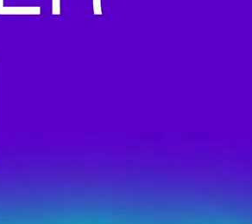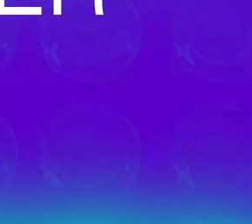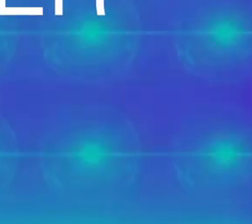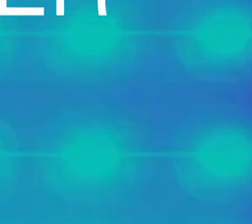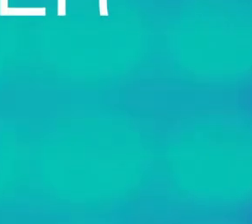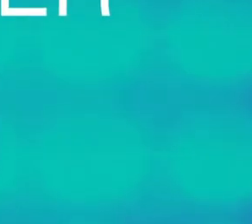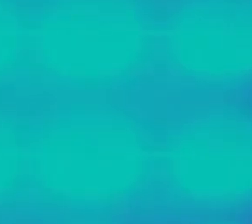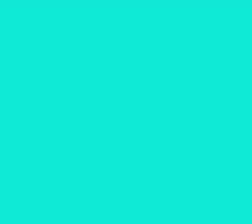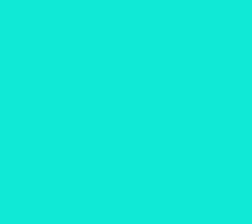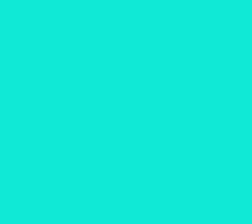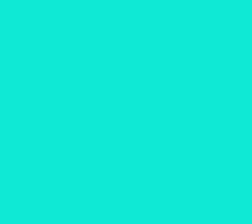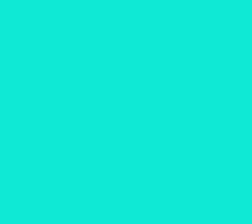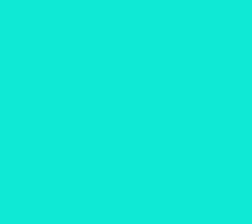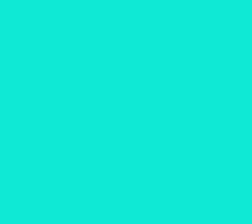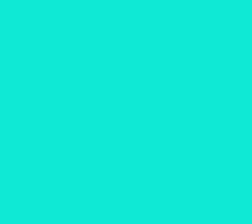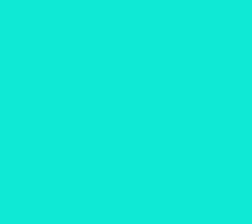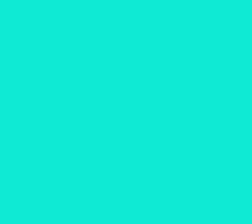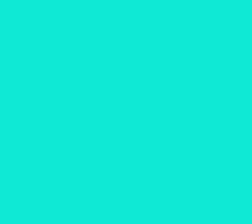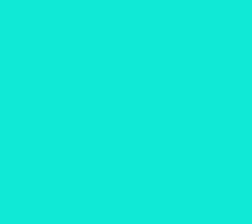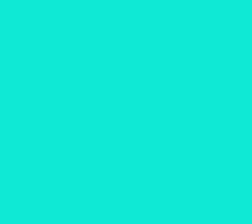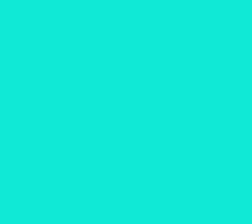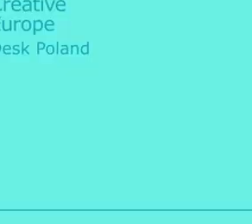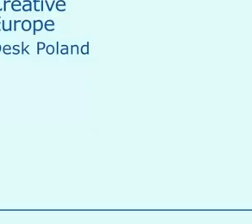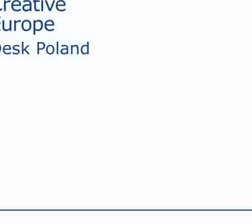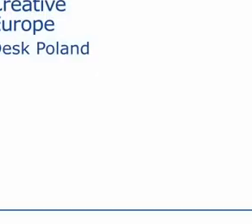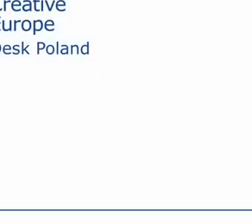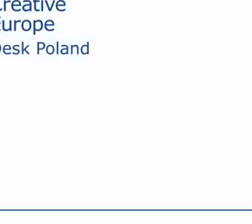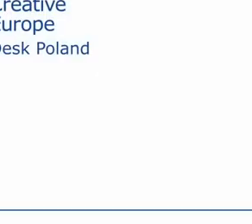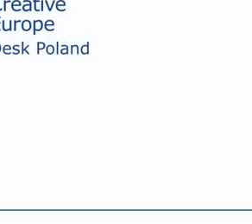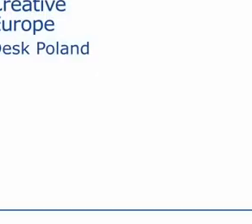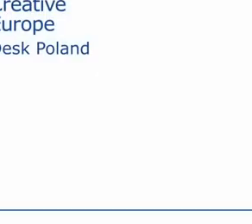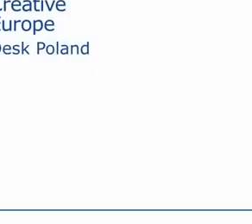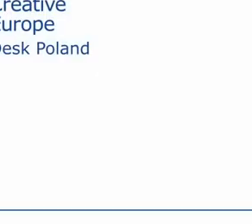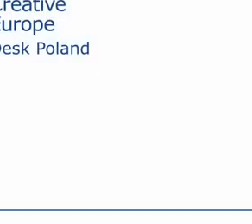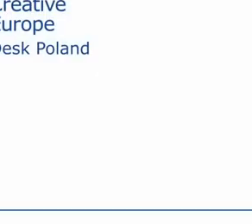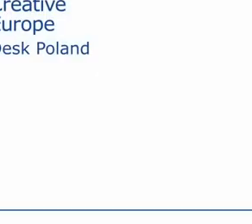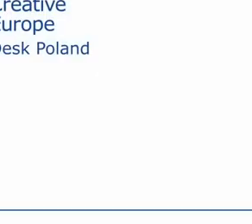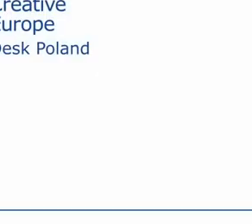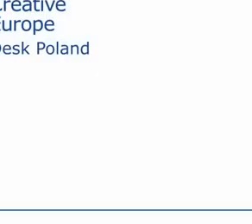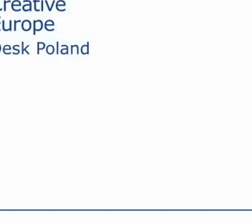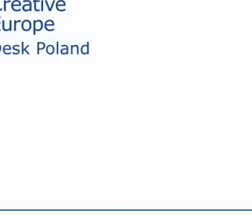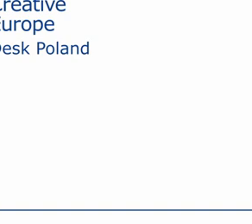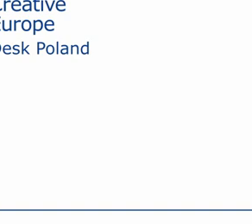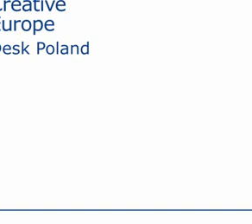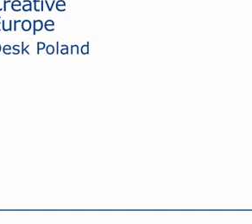Thank you so for